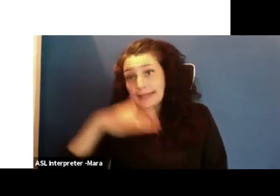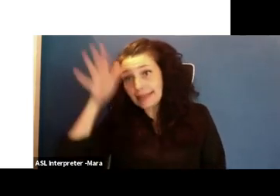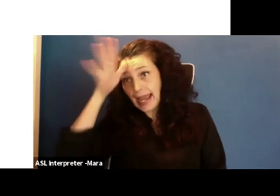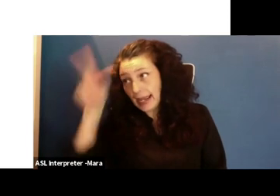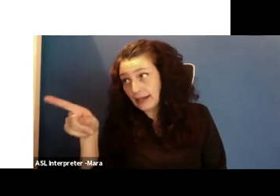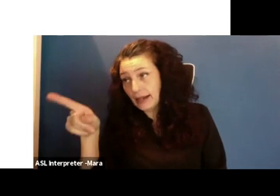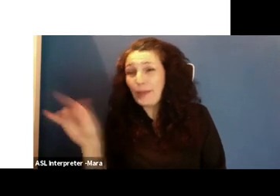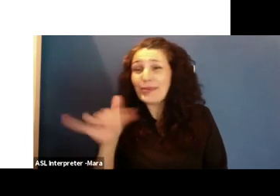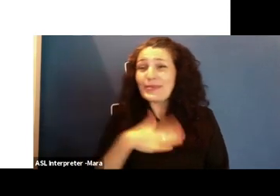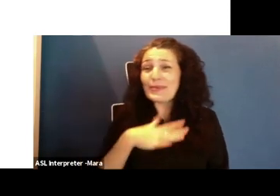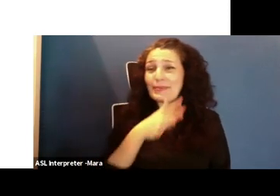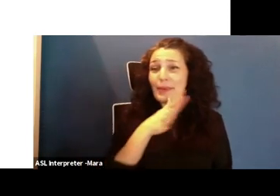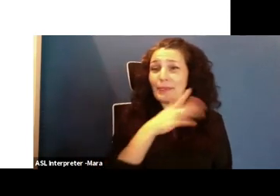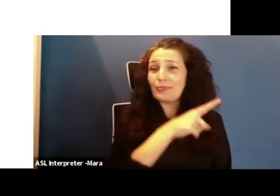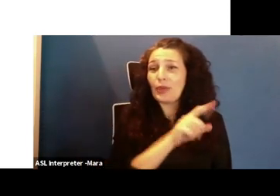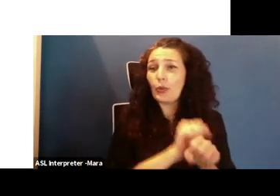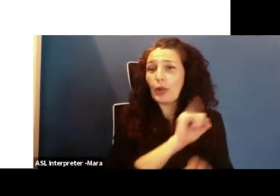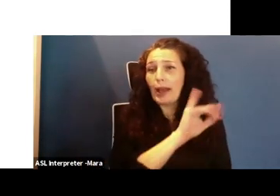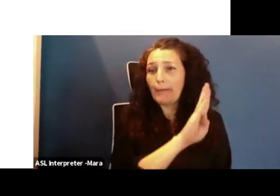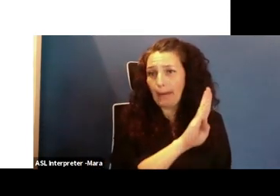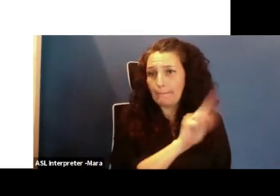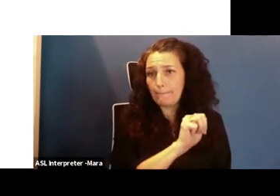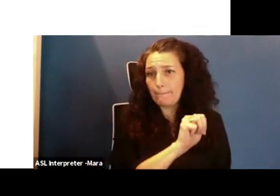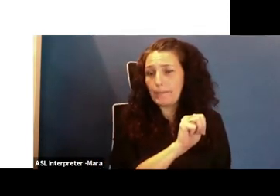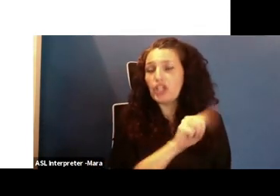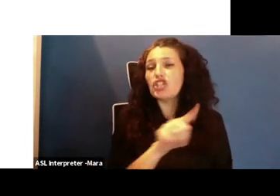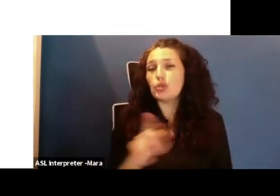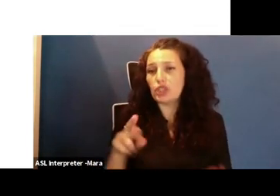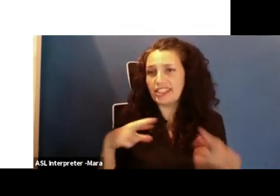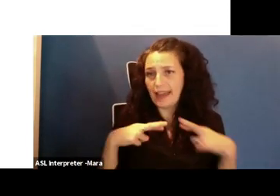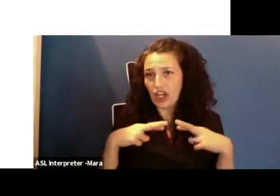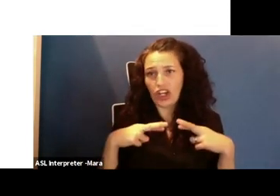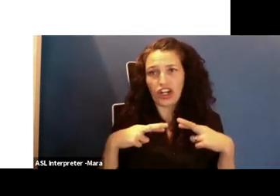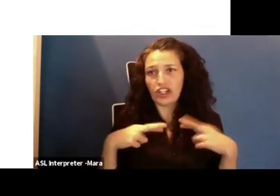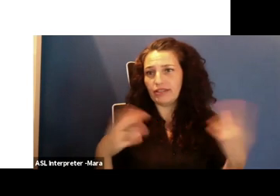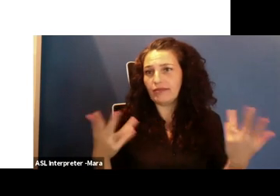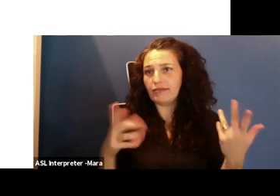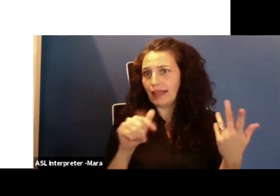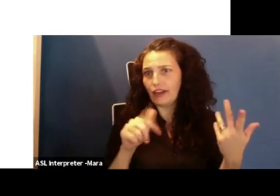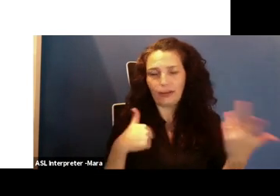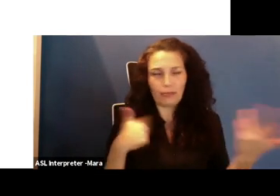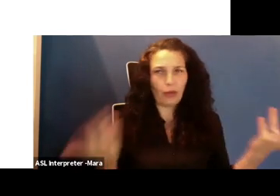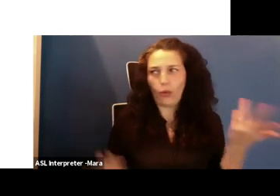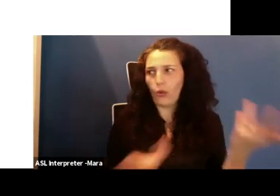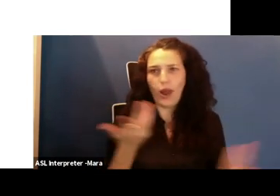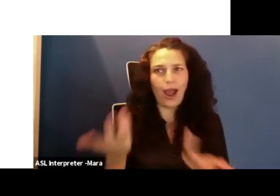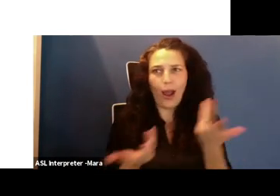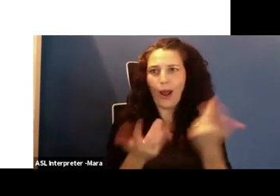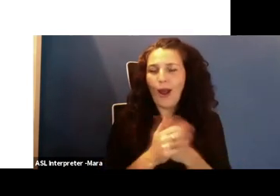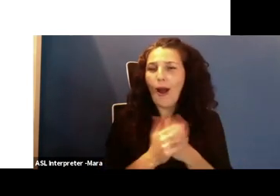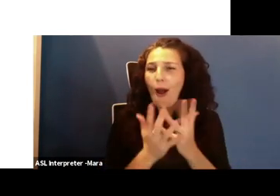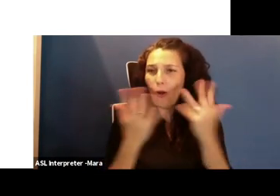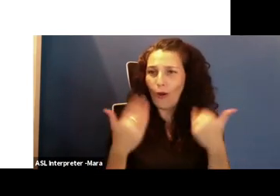IBM until she retired from IBM, and so I always had technology in the home. And so I was very fortunate to do